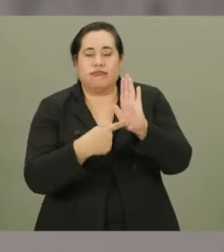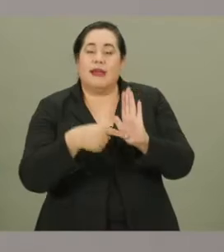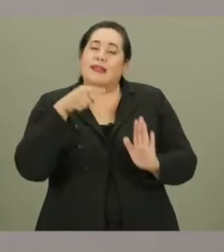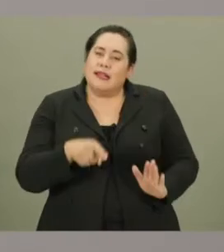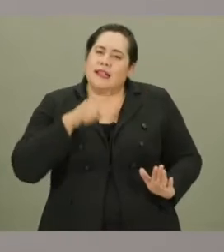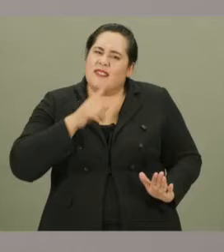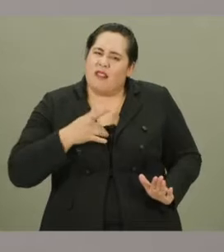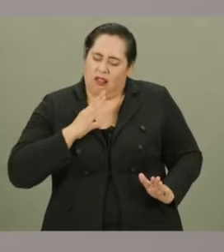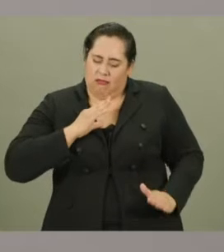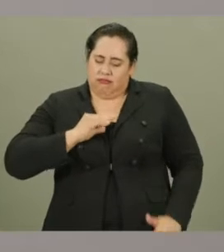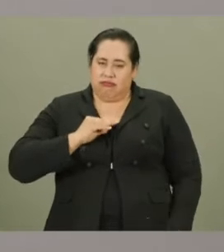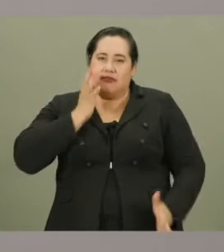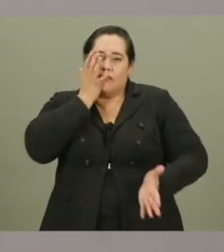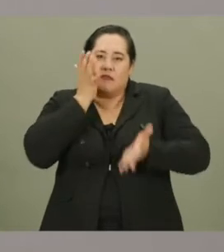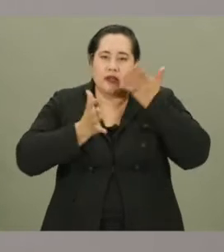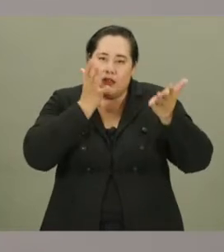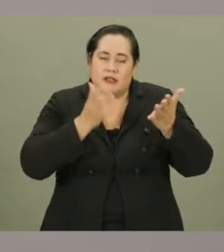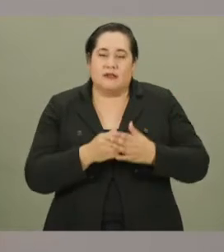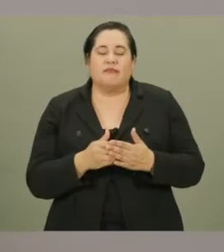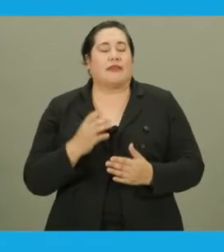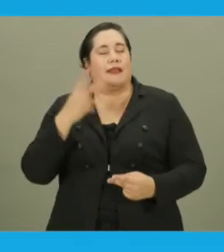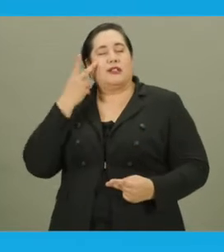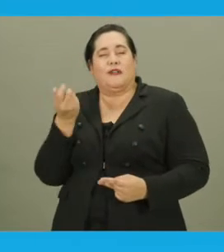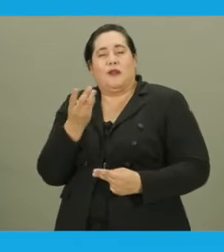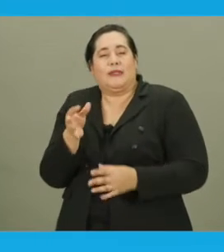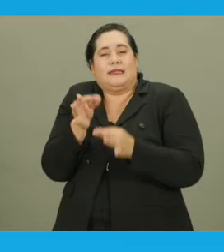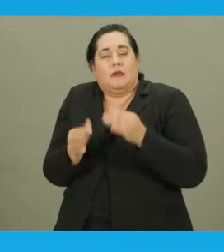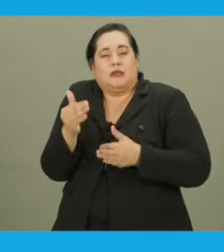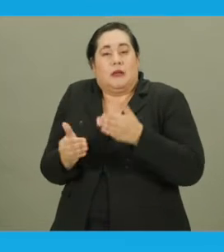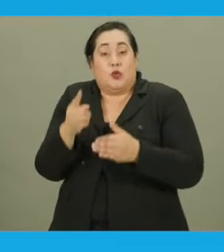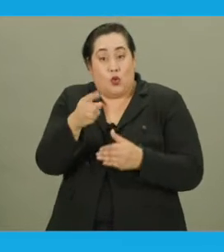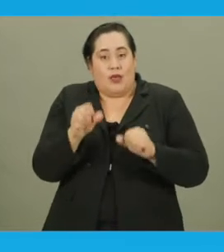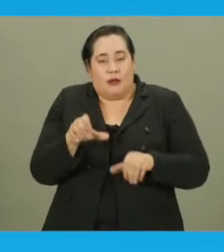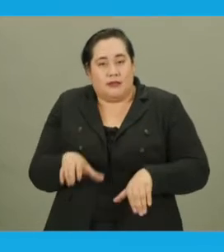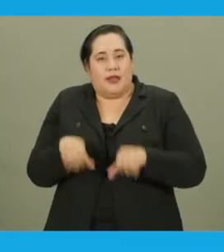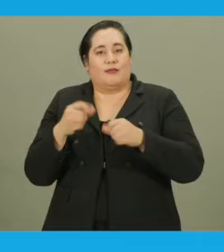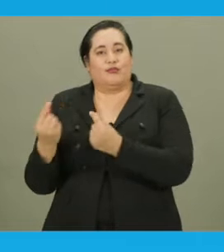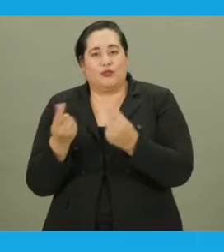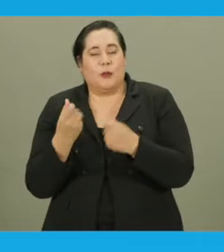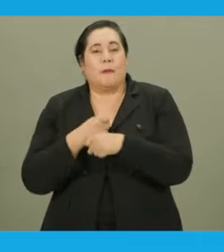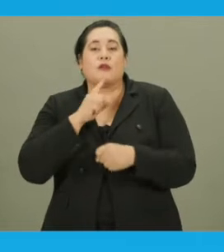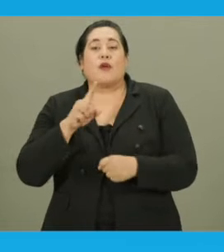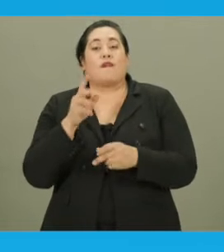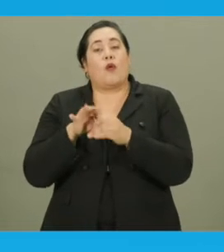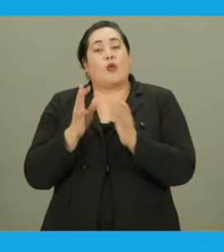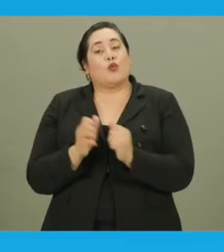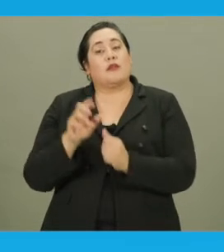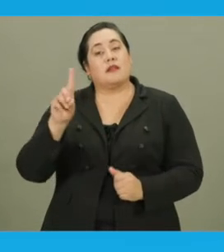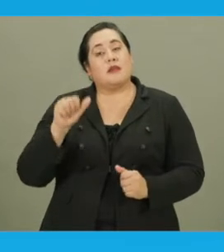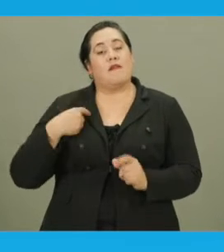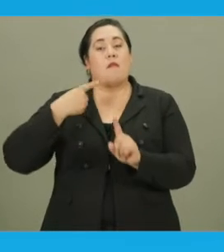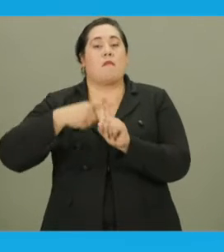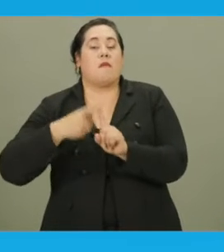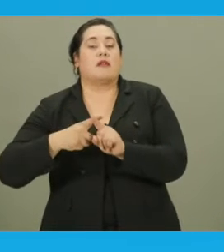signs. This is demeaning and embarrassing. Let's look at a few simple steps you can take to ensure voters with a disability